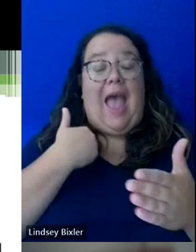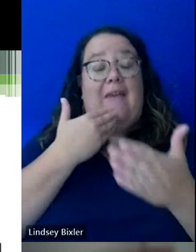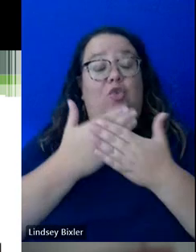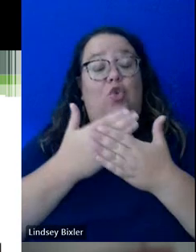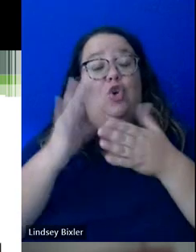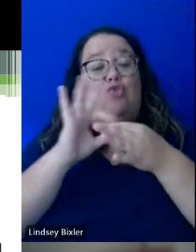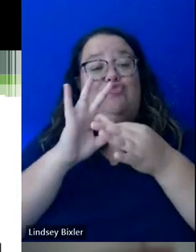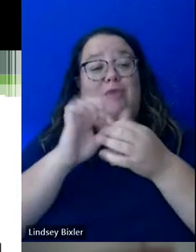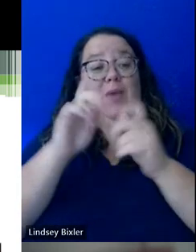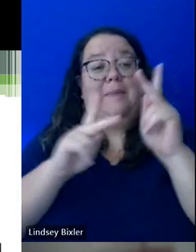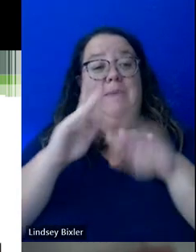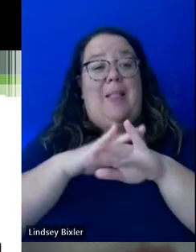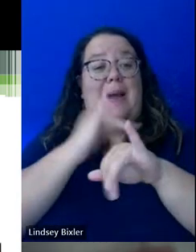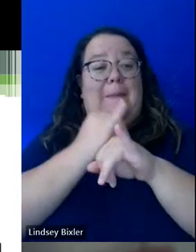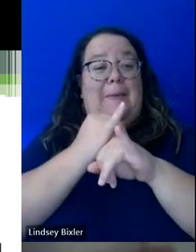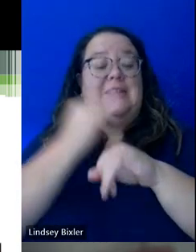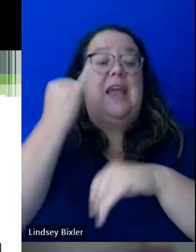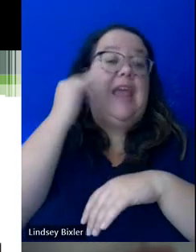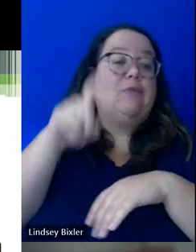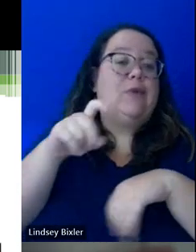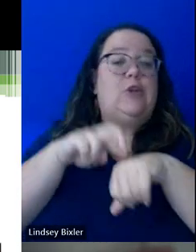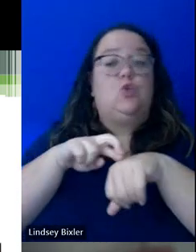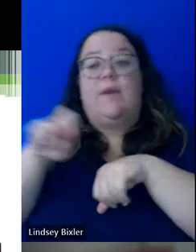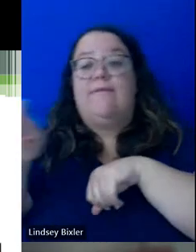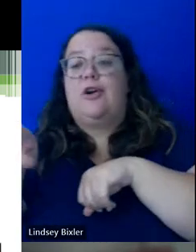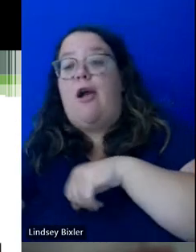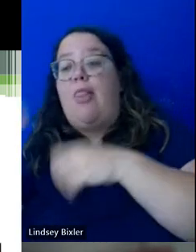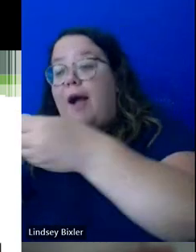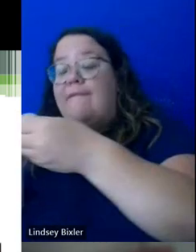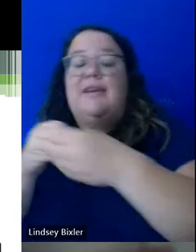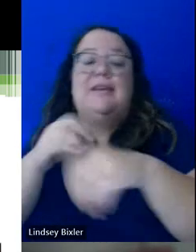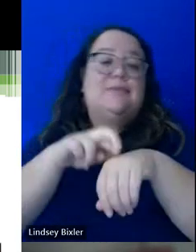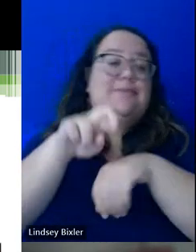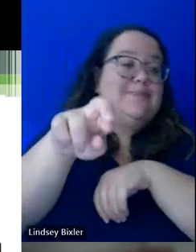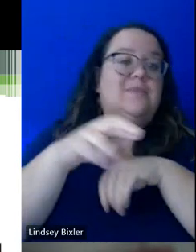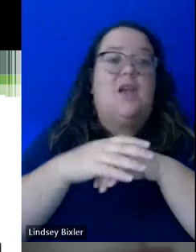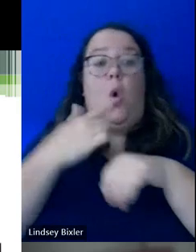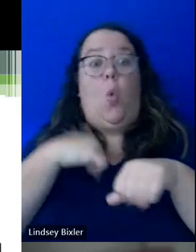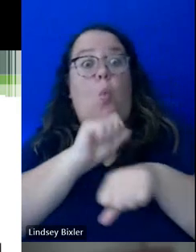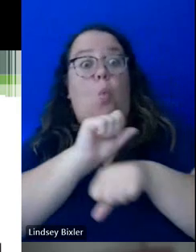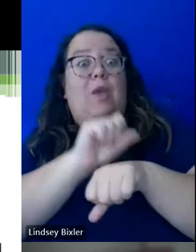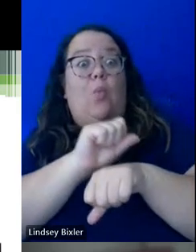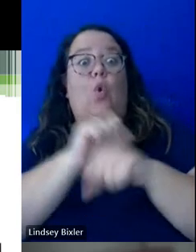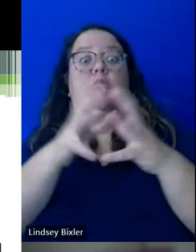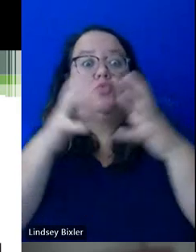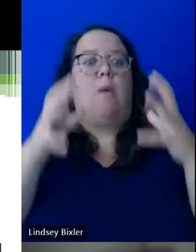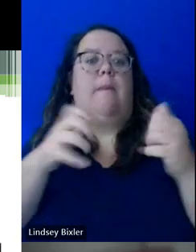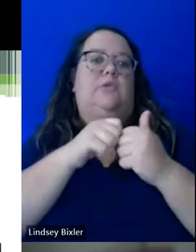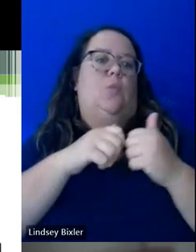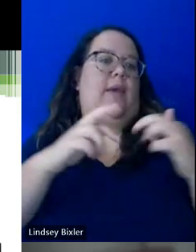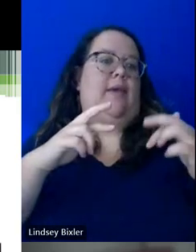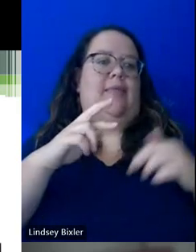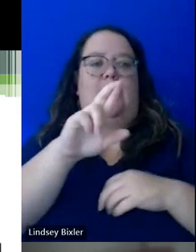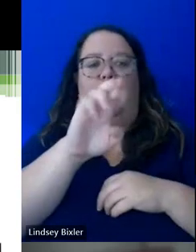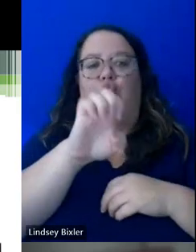if we need to refer to places, if we need to, you know, we work very much all the time with ResLife. And